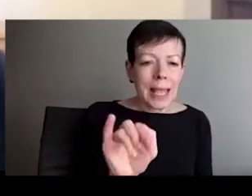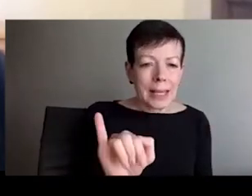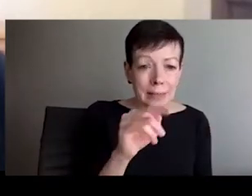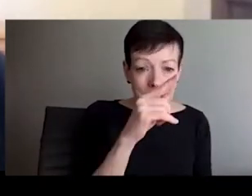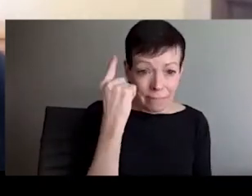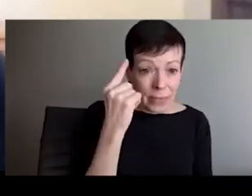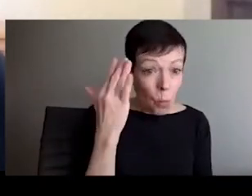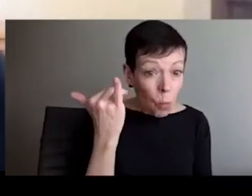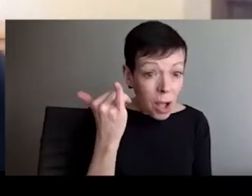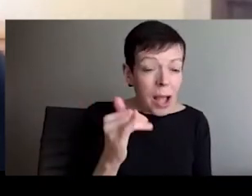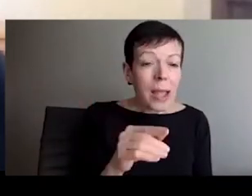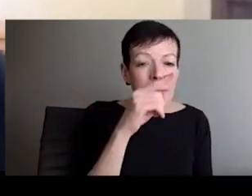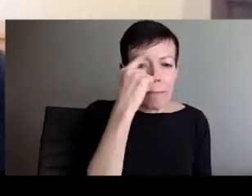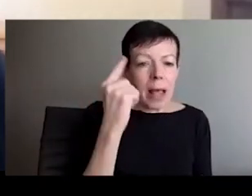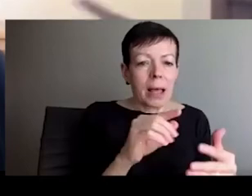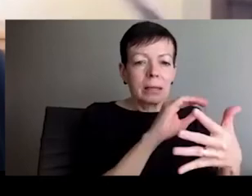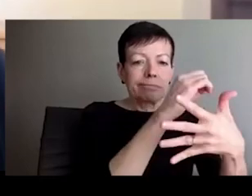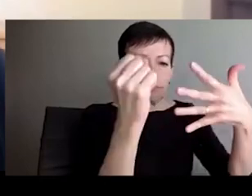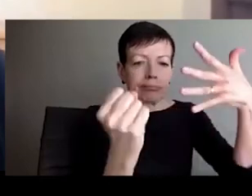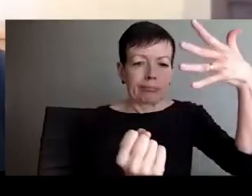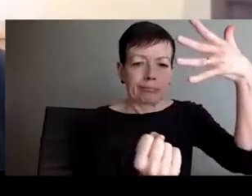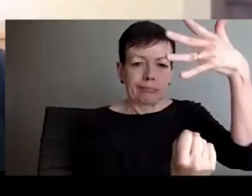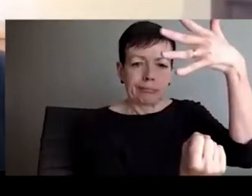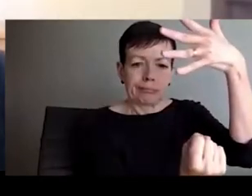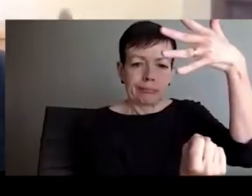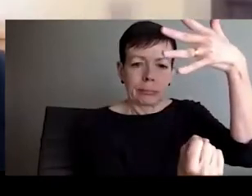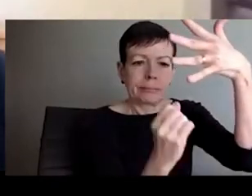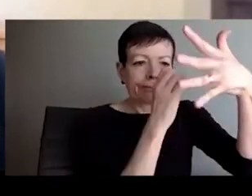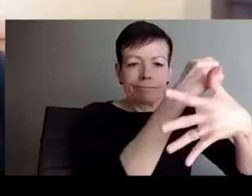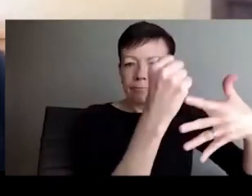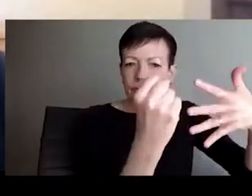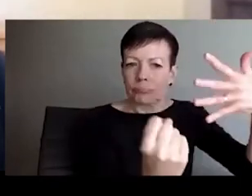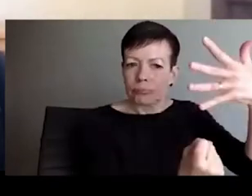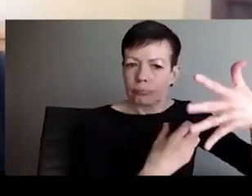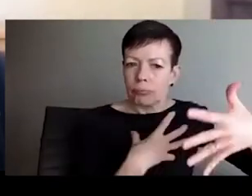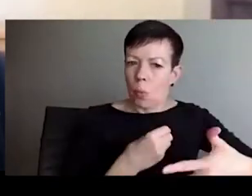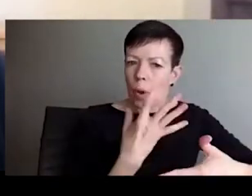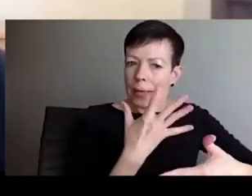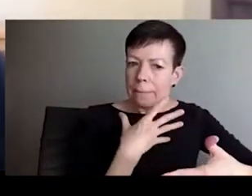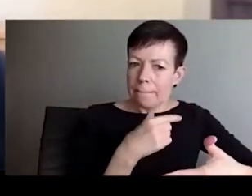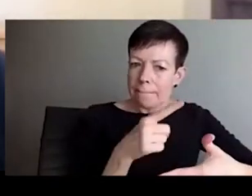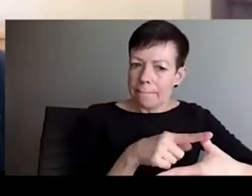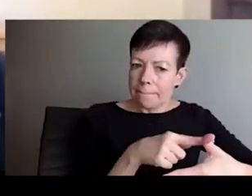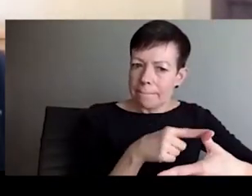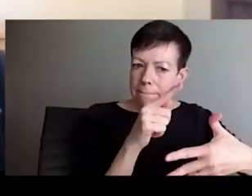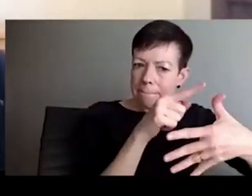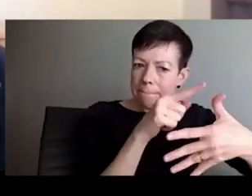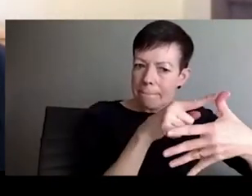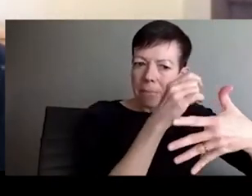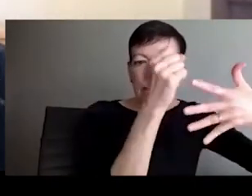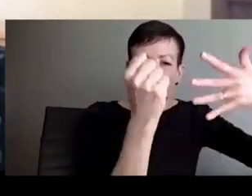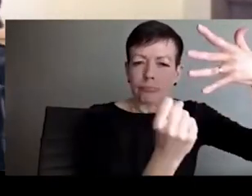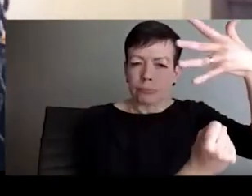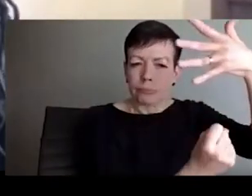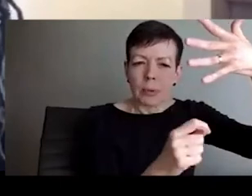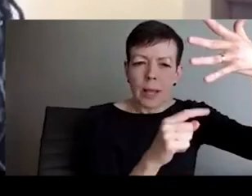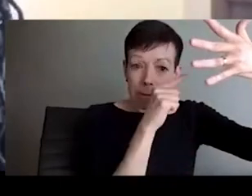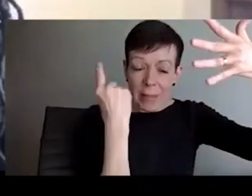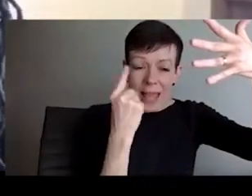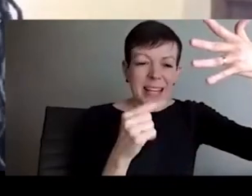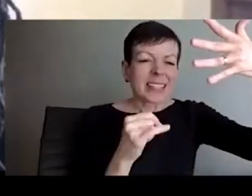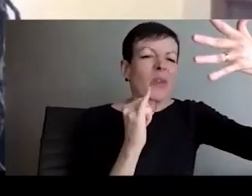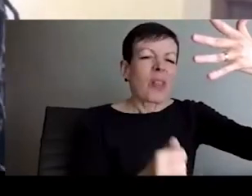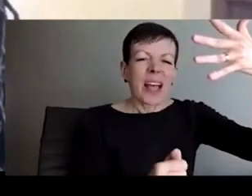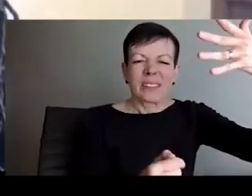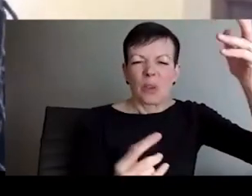whiteness as better than, as of more value, as of more worth. That was how whiteness was initially understood. And so if we fast forward